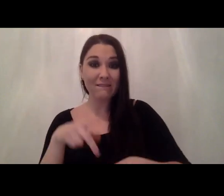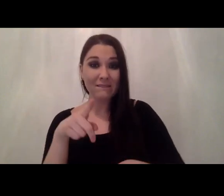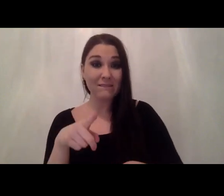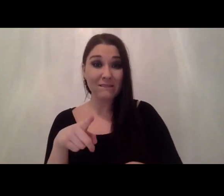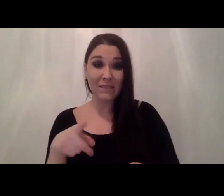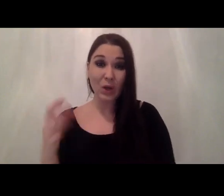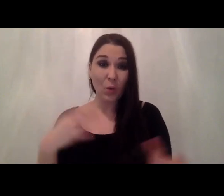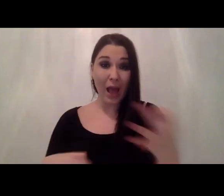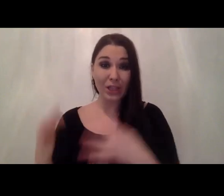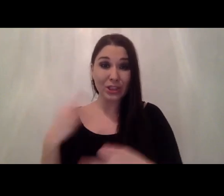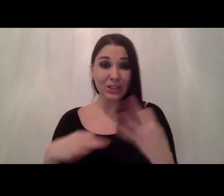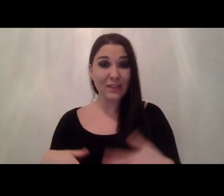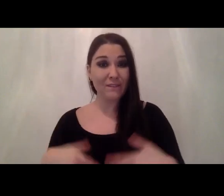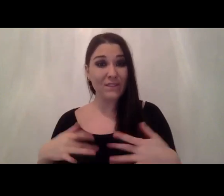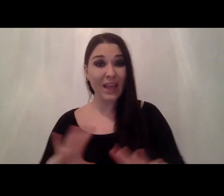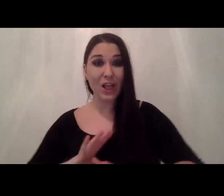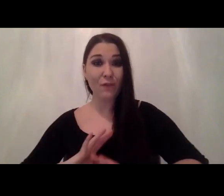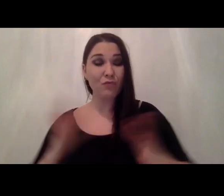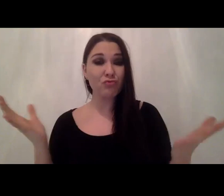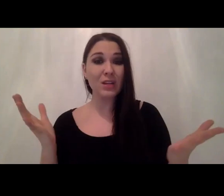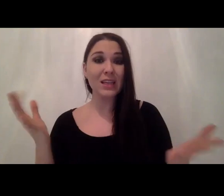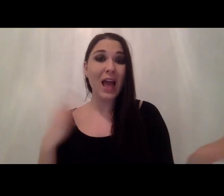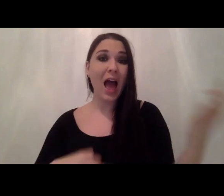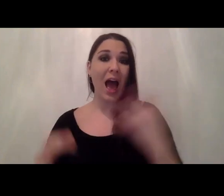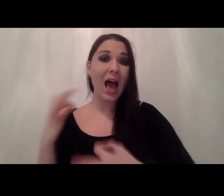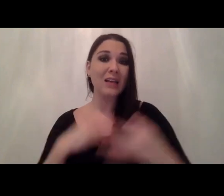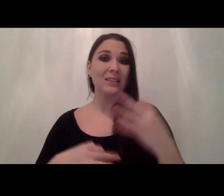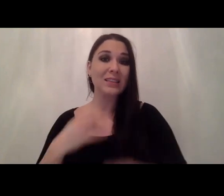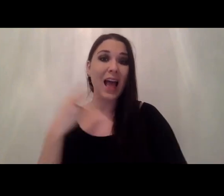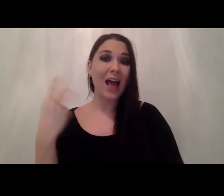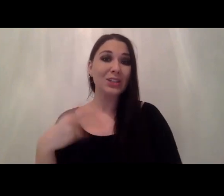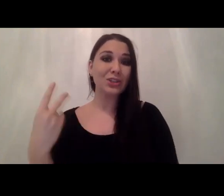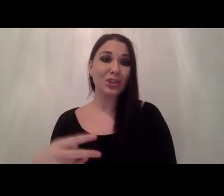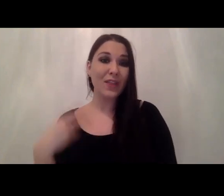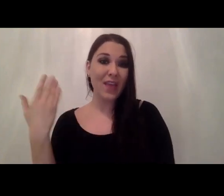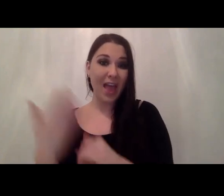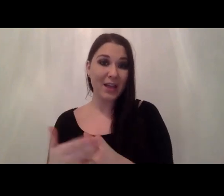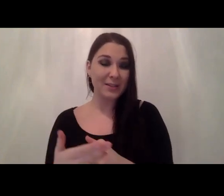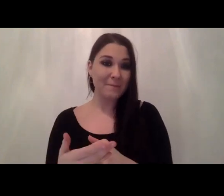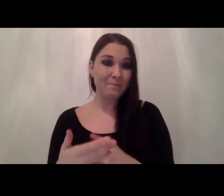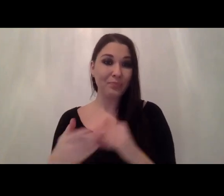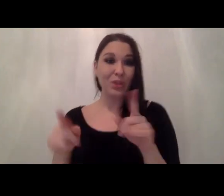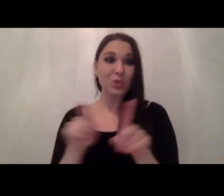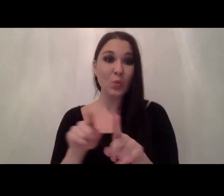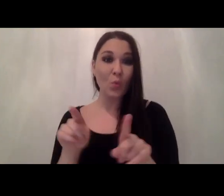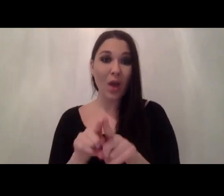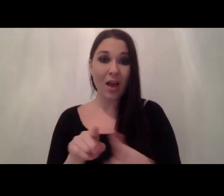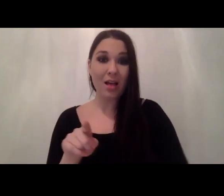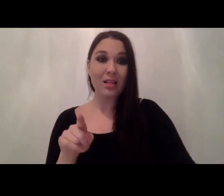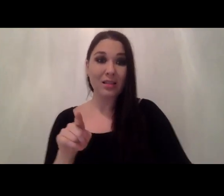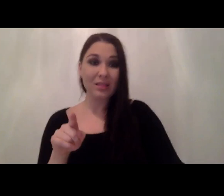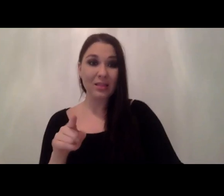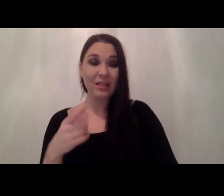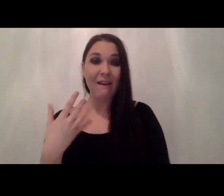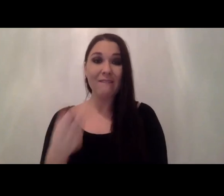do have questions feel free to ask them during the talk and we can answer all questions at the end. As well as this we've also allocated an additional